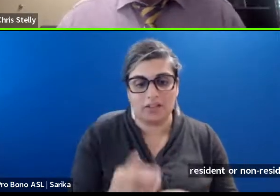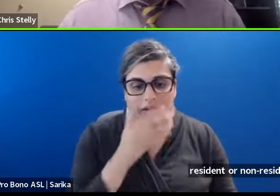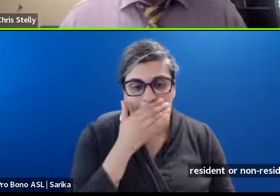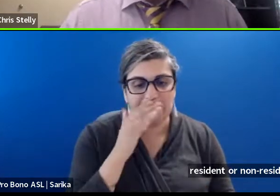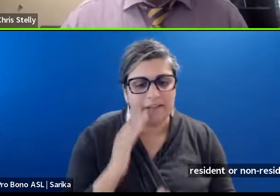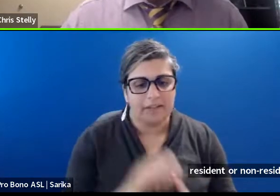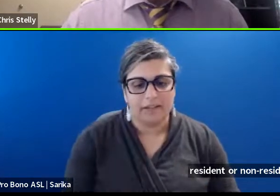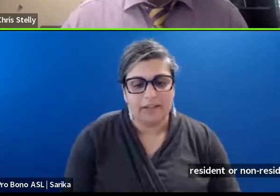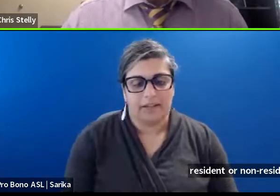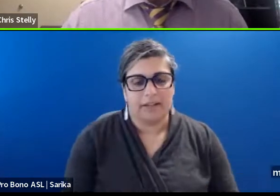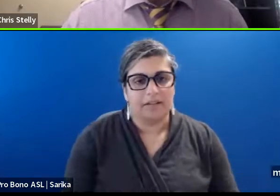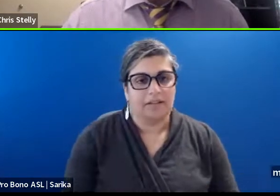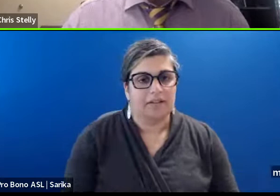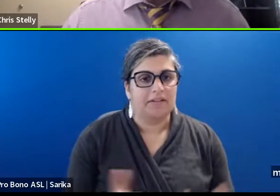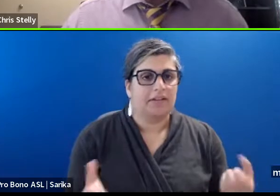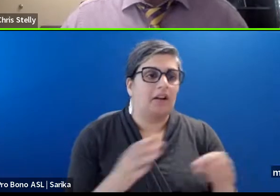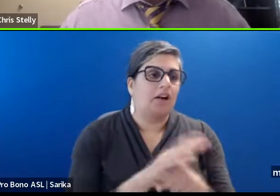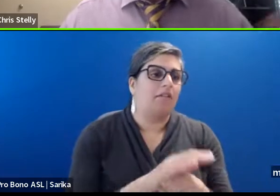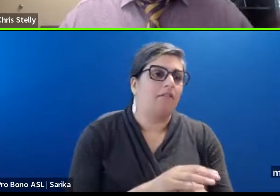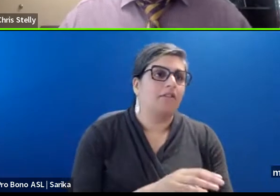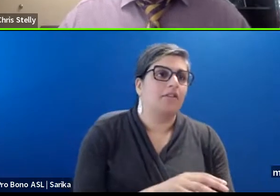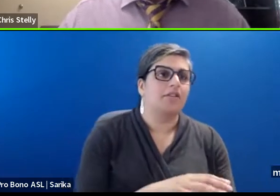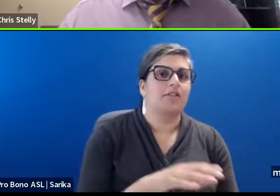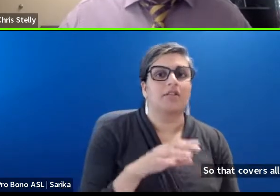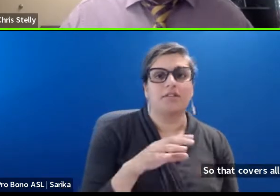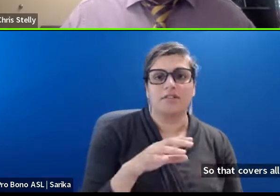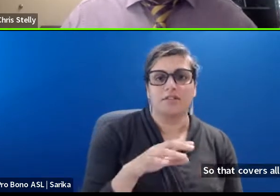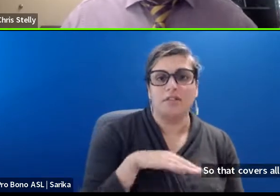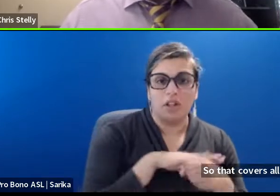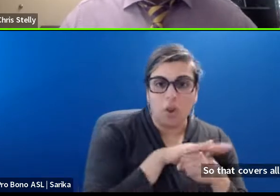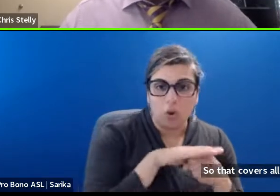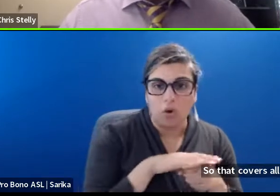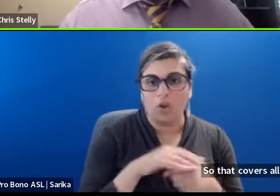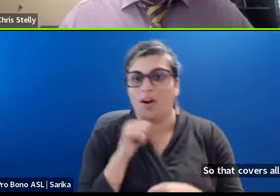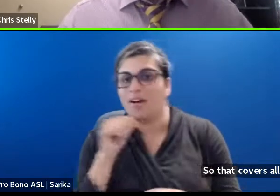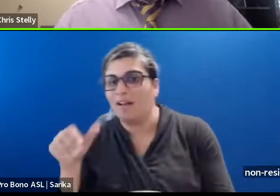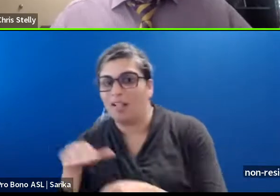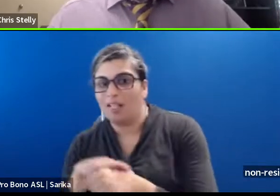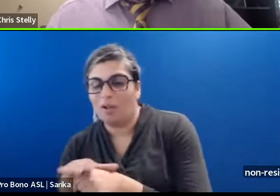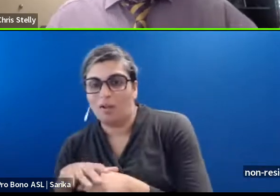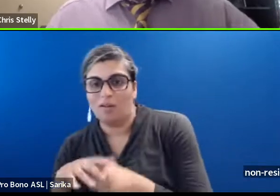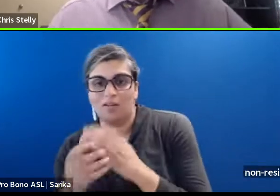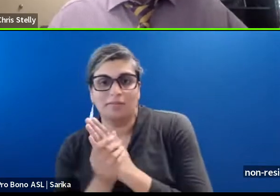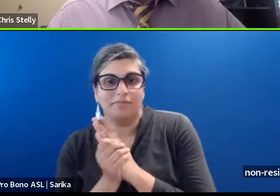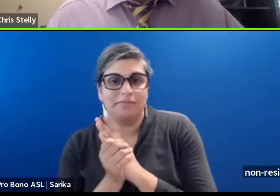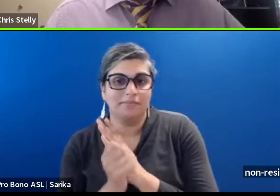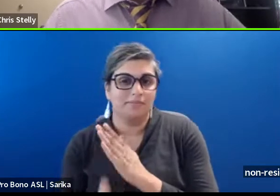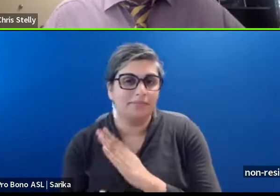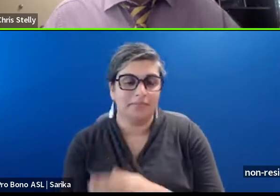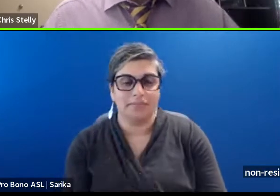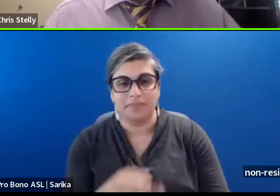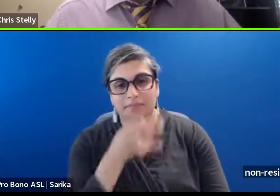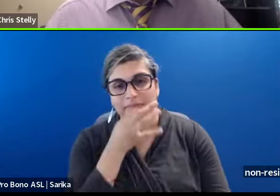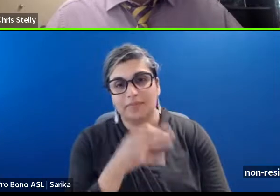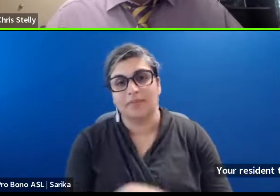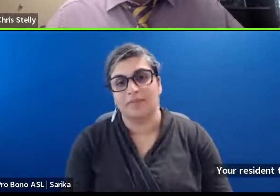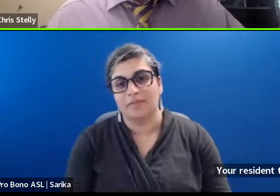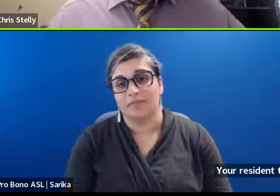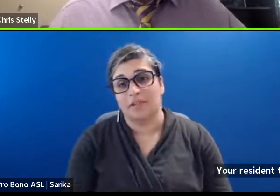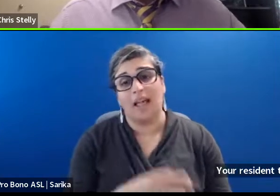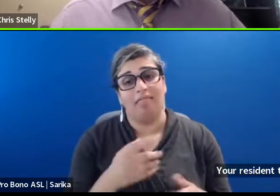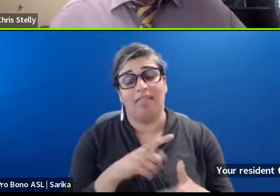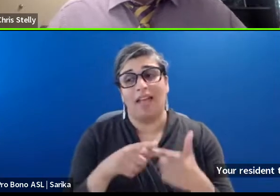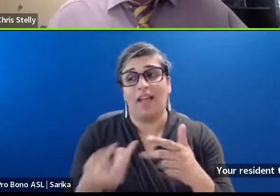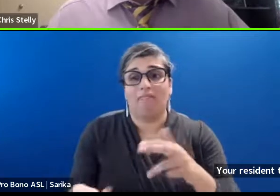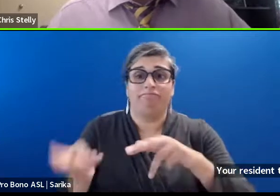All of your. Your resident. Non resident talent. Your resident talent. Will. You know. Again. And be. Potentially eligible. that additional. 15%.